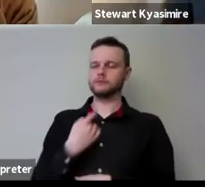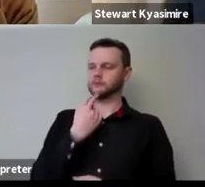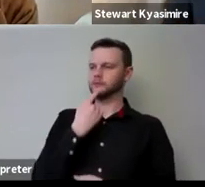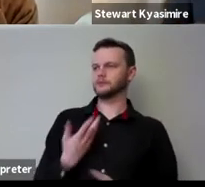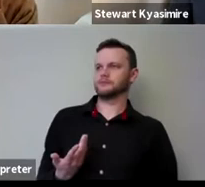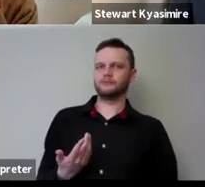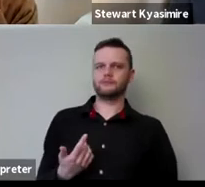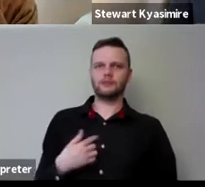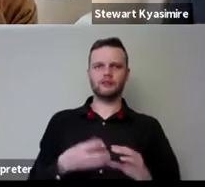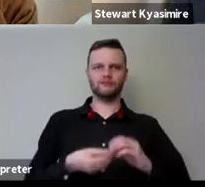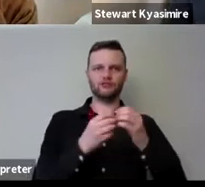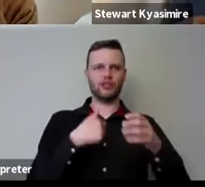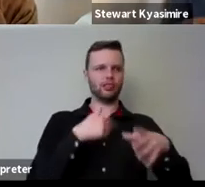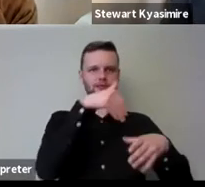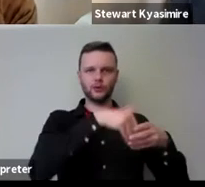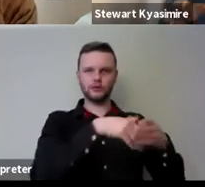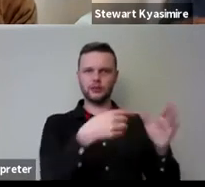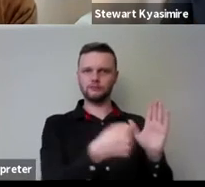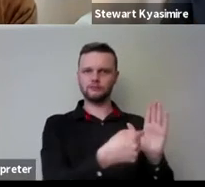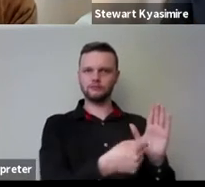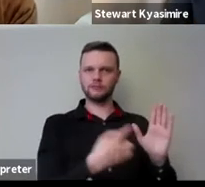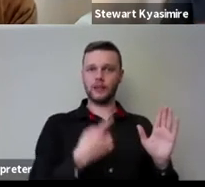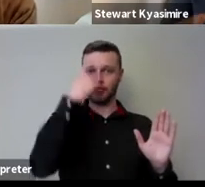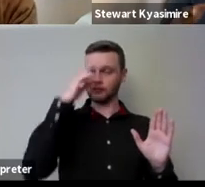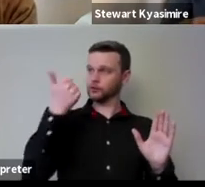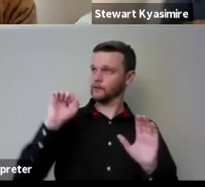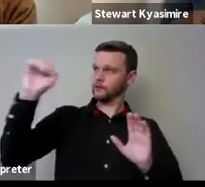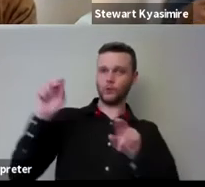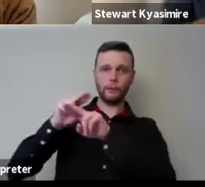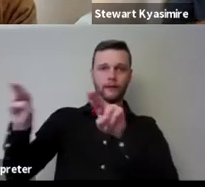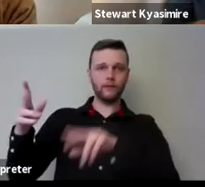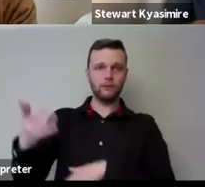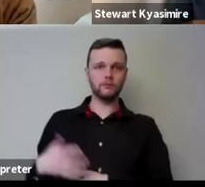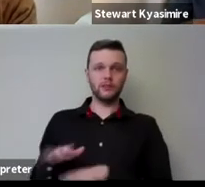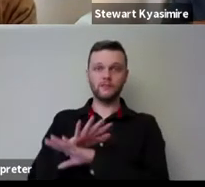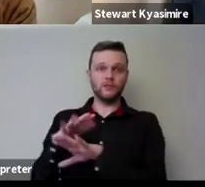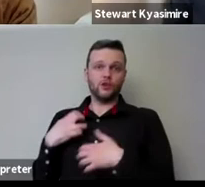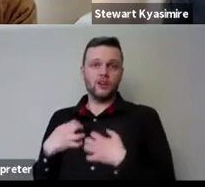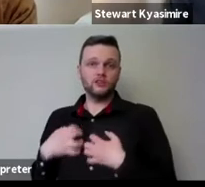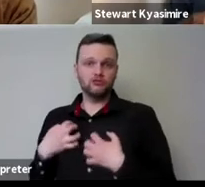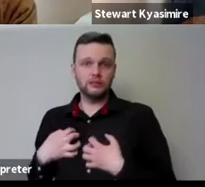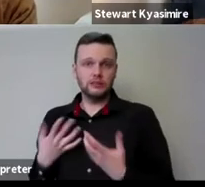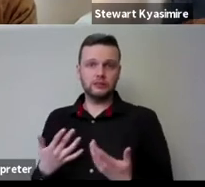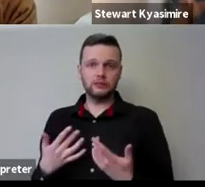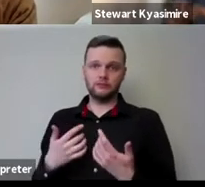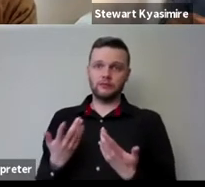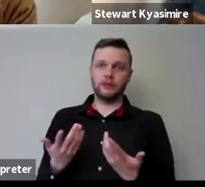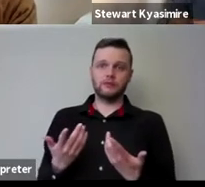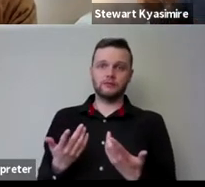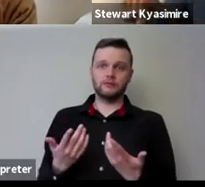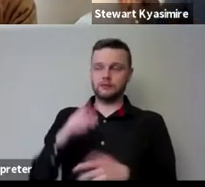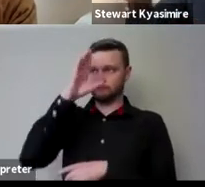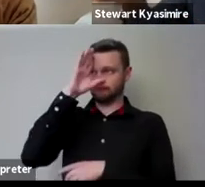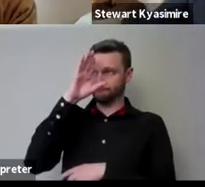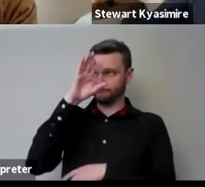created this piece of content and i feel it's good for your platform however if you're not interested in in it just know that